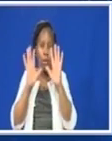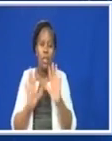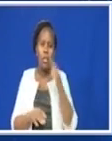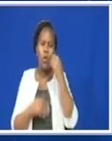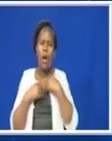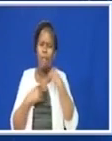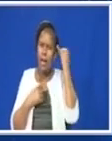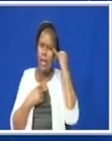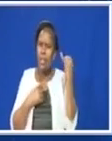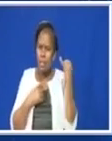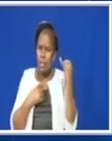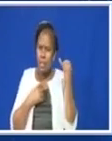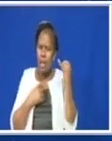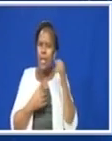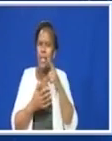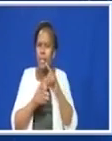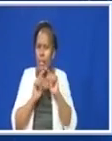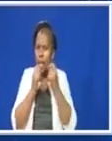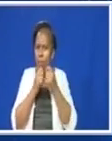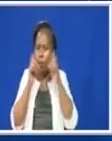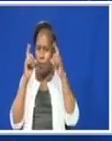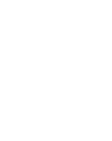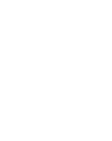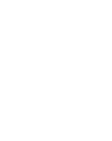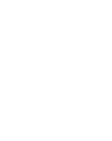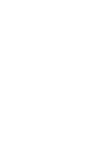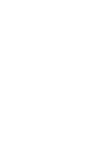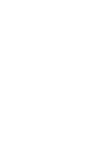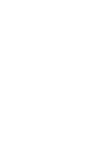have an idea already, what kind of photograph are we talking about.